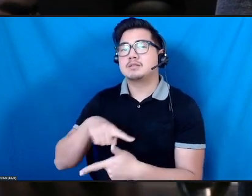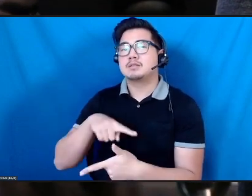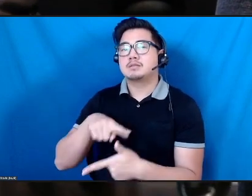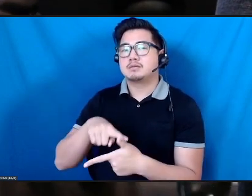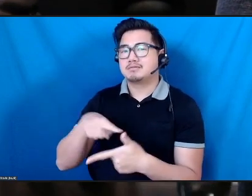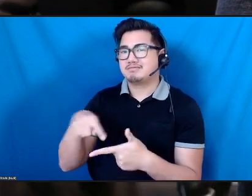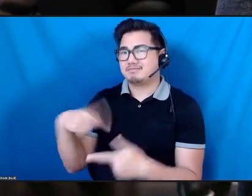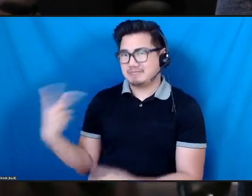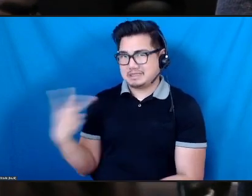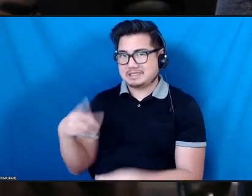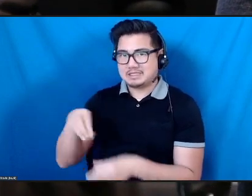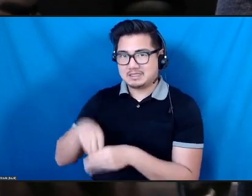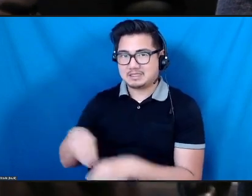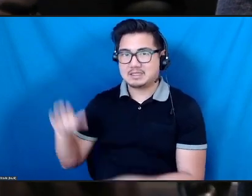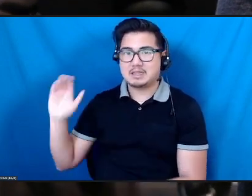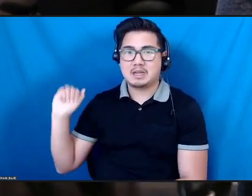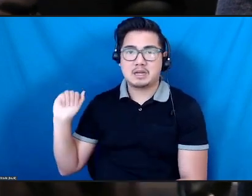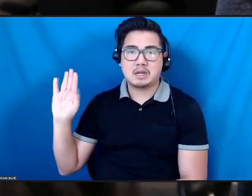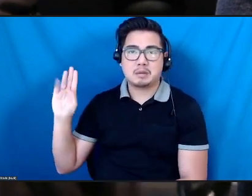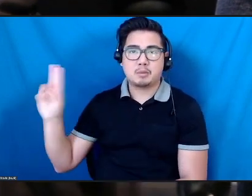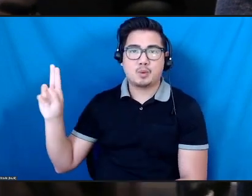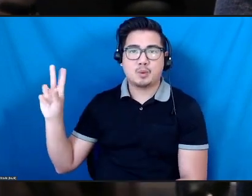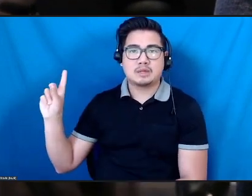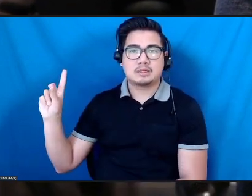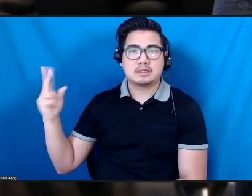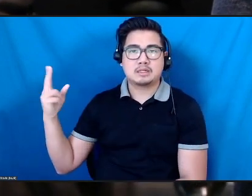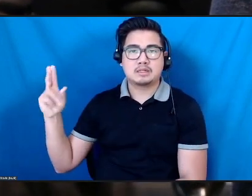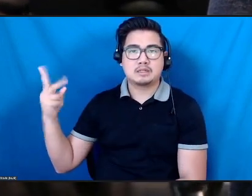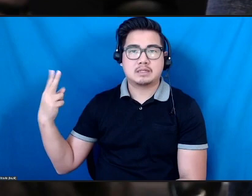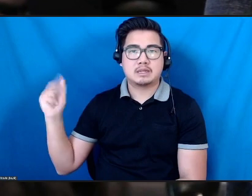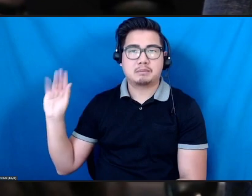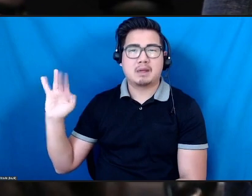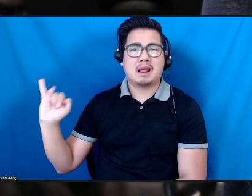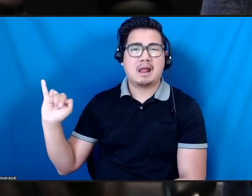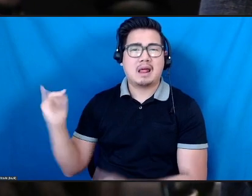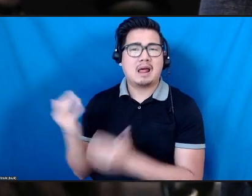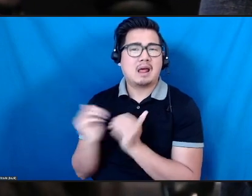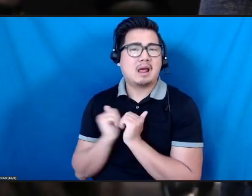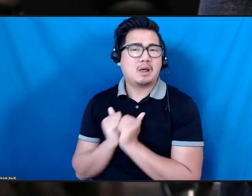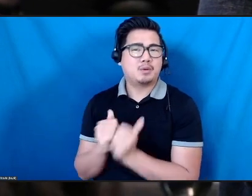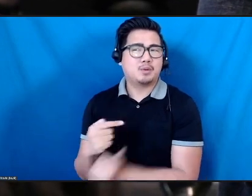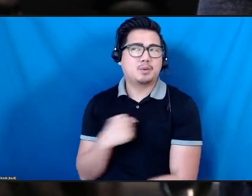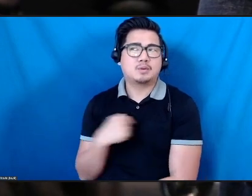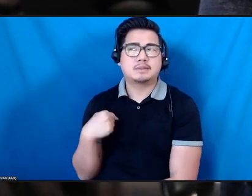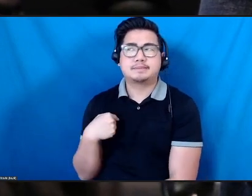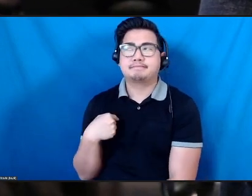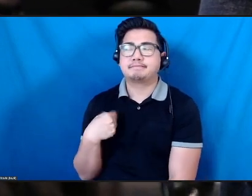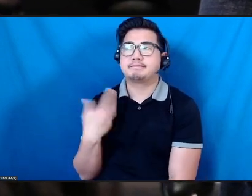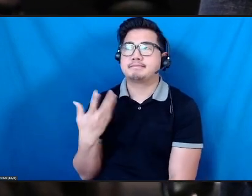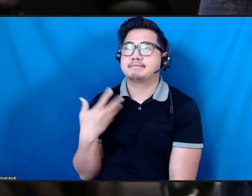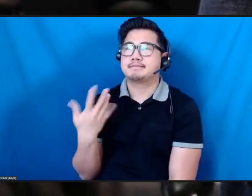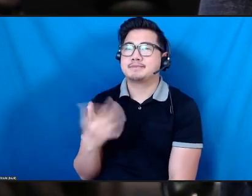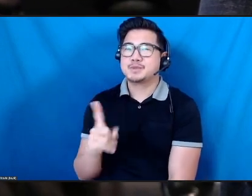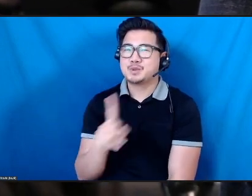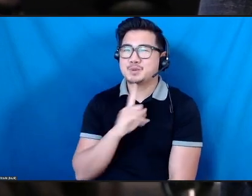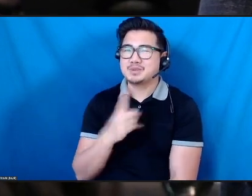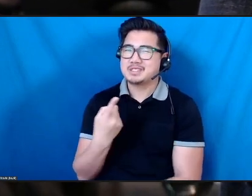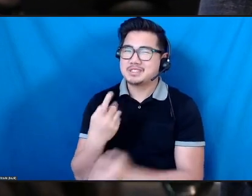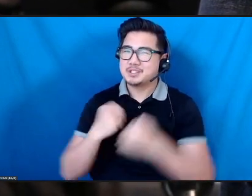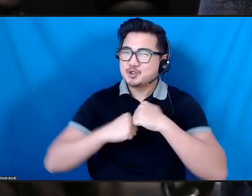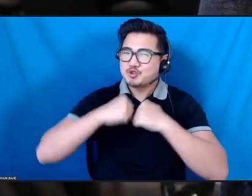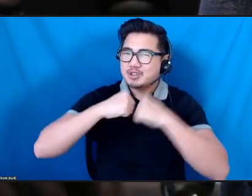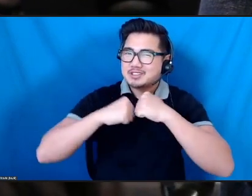fact of, kind of, how do we unearth the larger structural divides that happen in universities